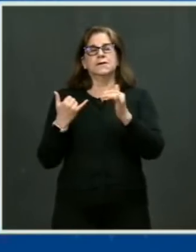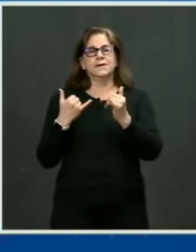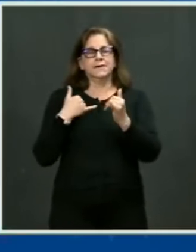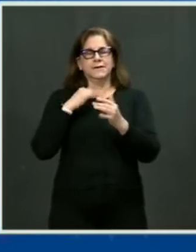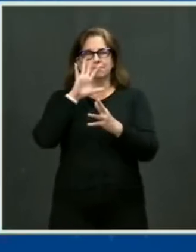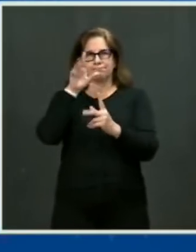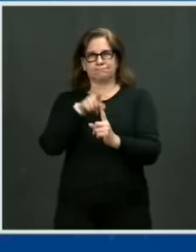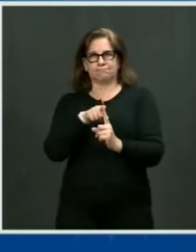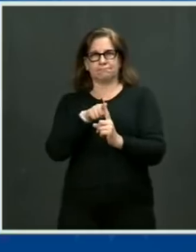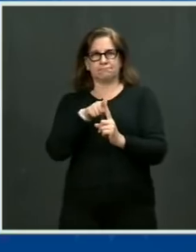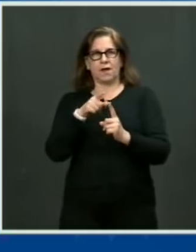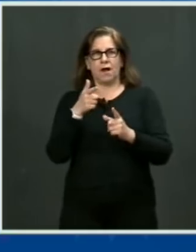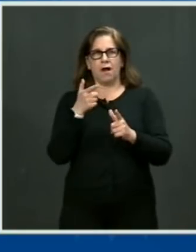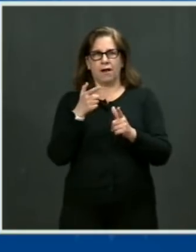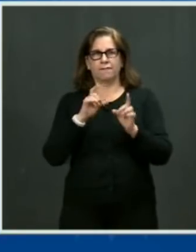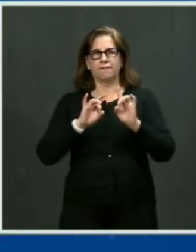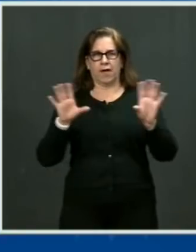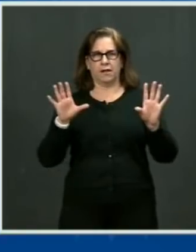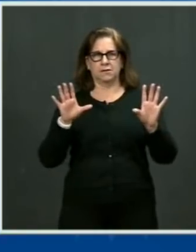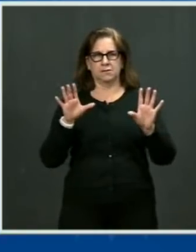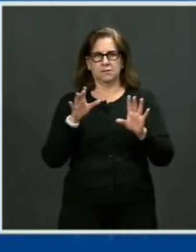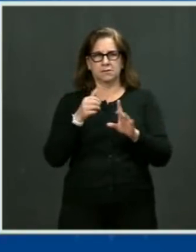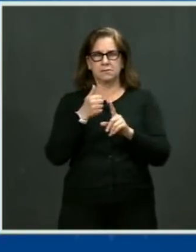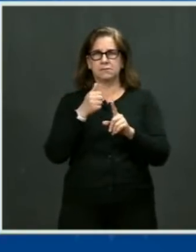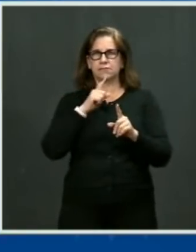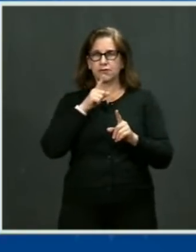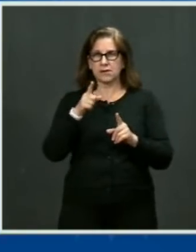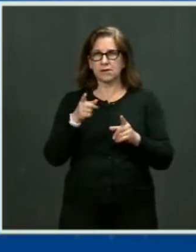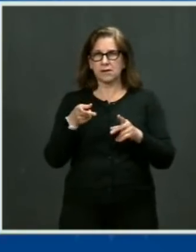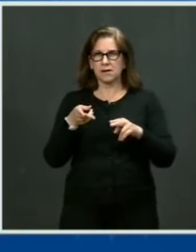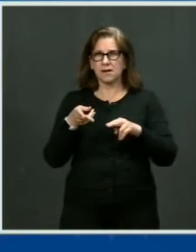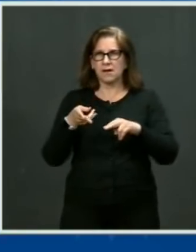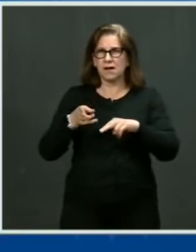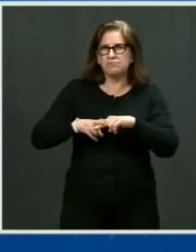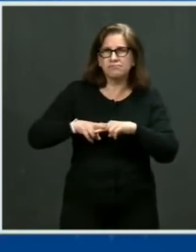this country is an epidemic, and it's an international embarrassment.